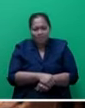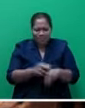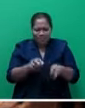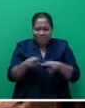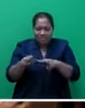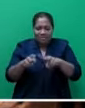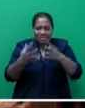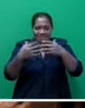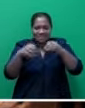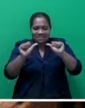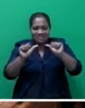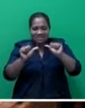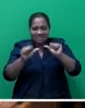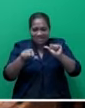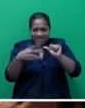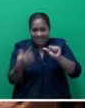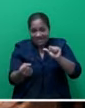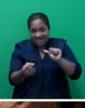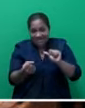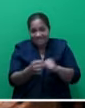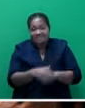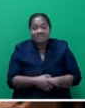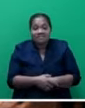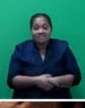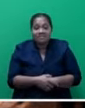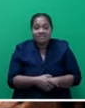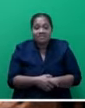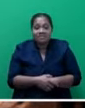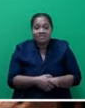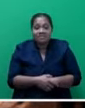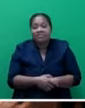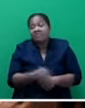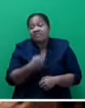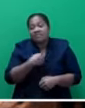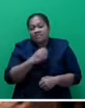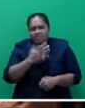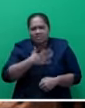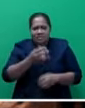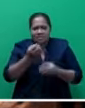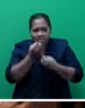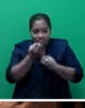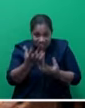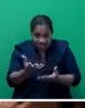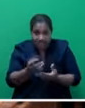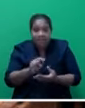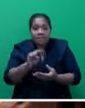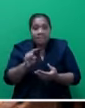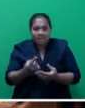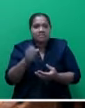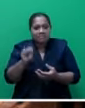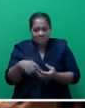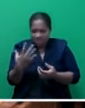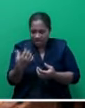terms of prosecution on some of the cases. And I wouldn't mention it but of course it's there in the